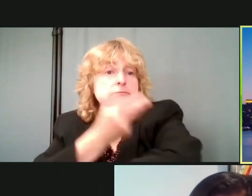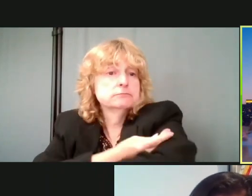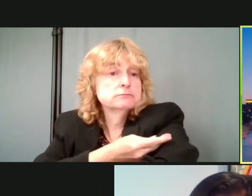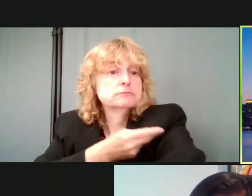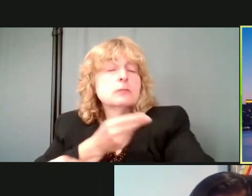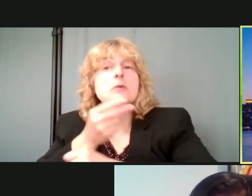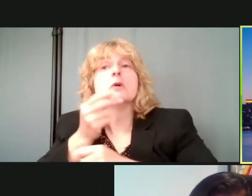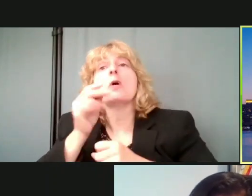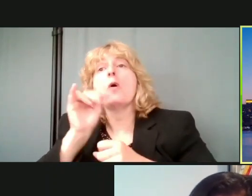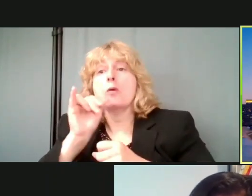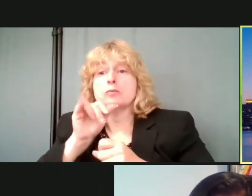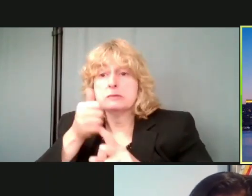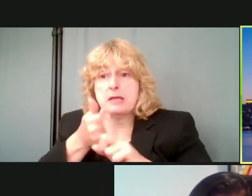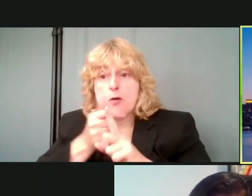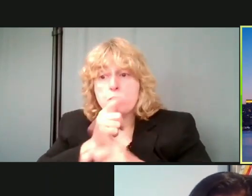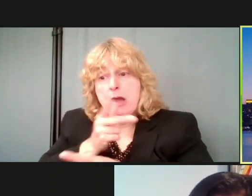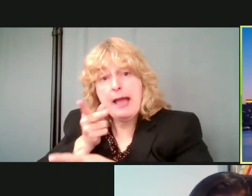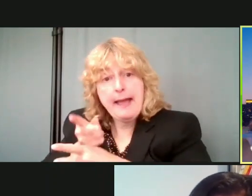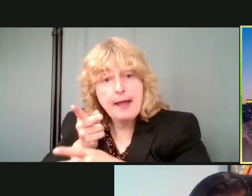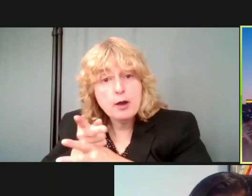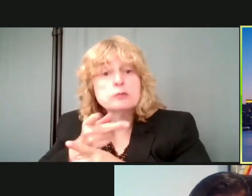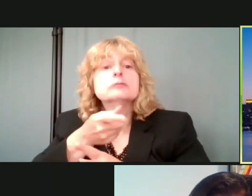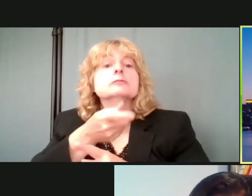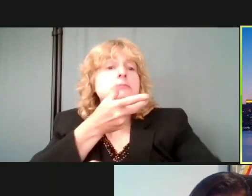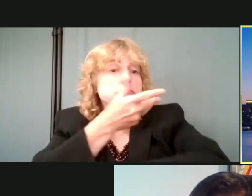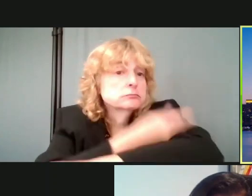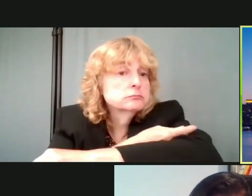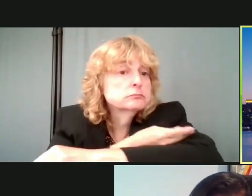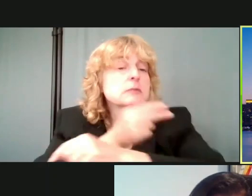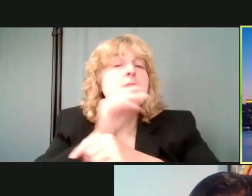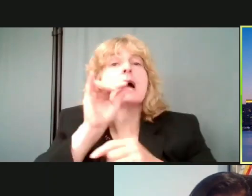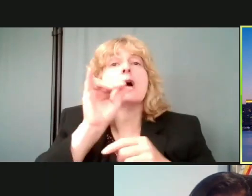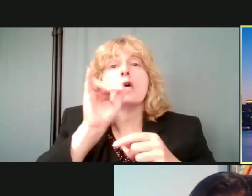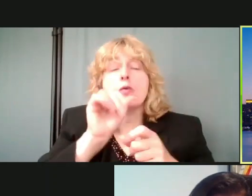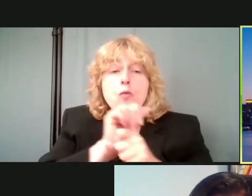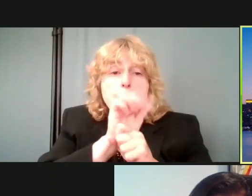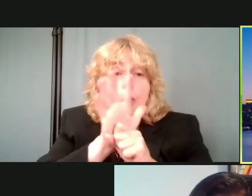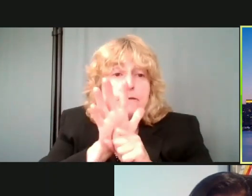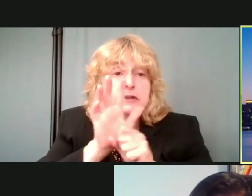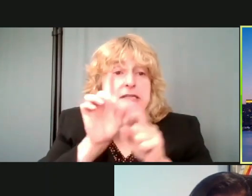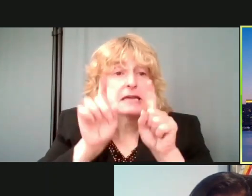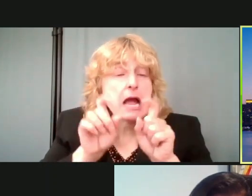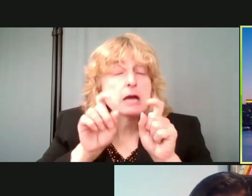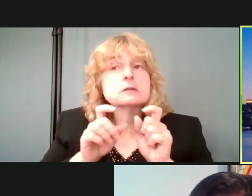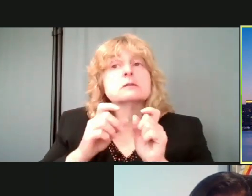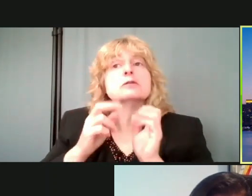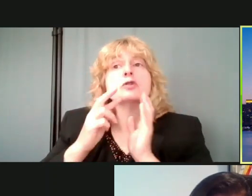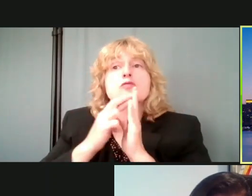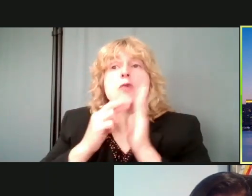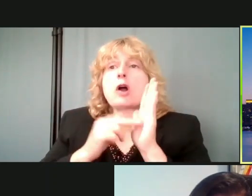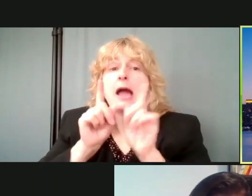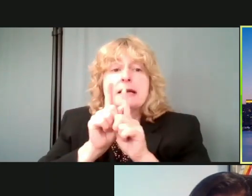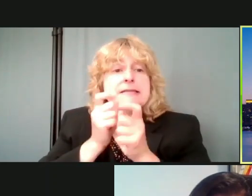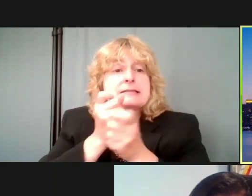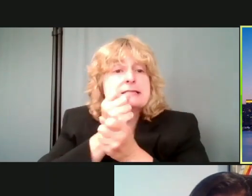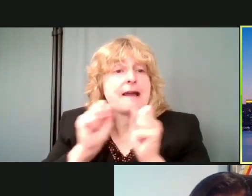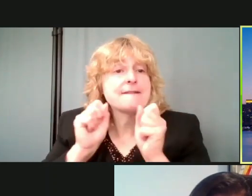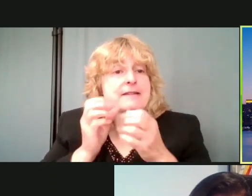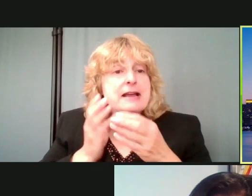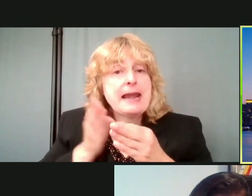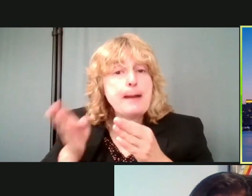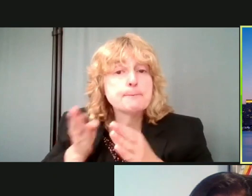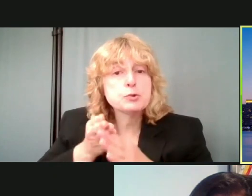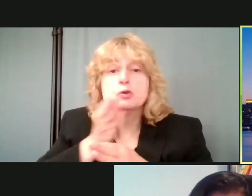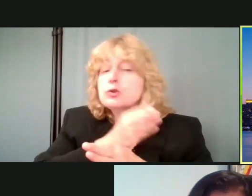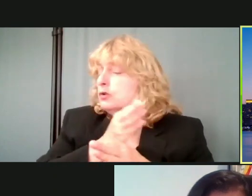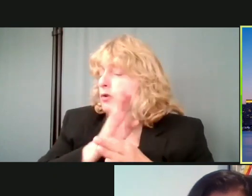testing, um, to register as a good neighbor, they, they're all the same number.